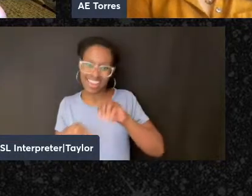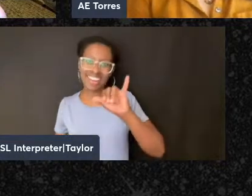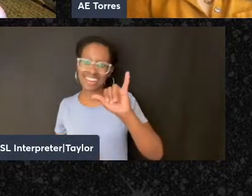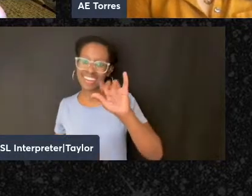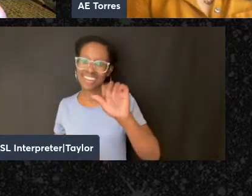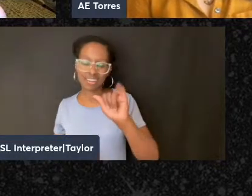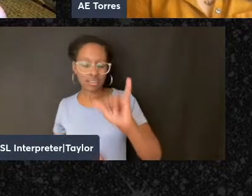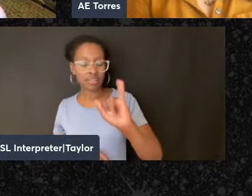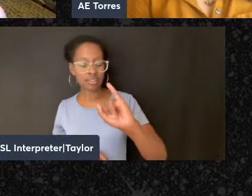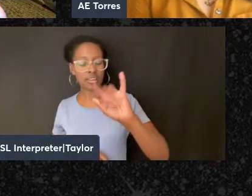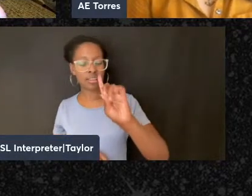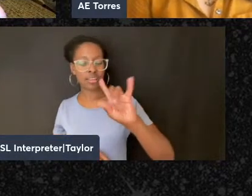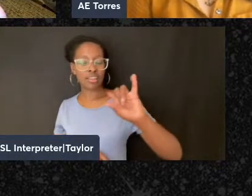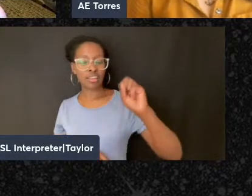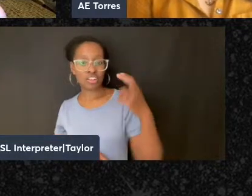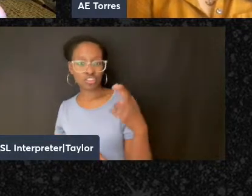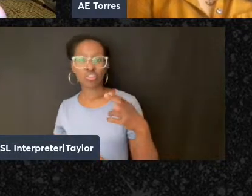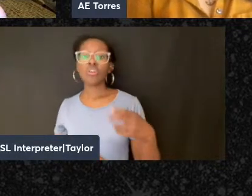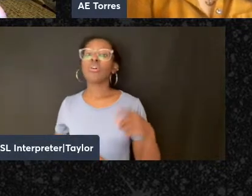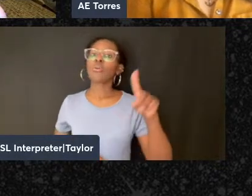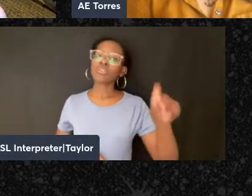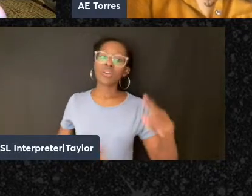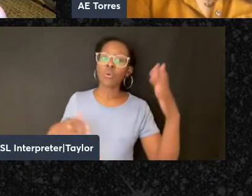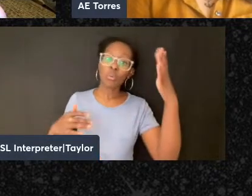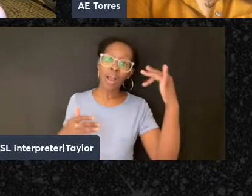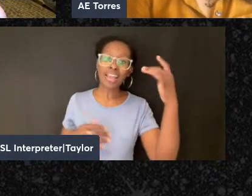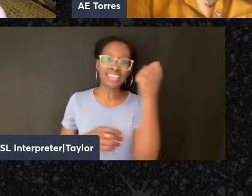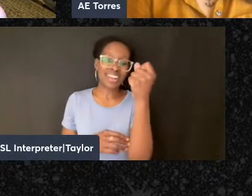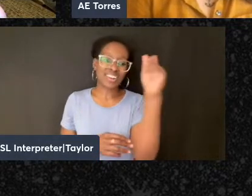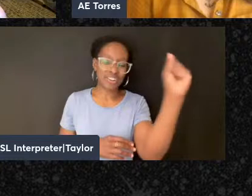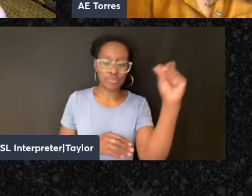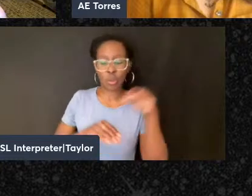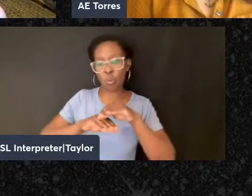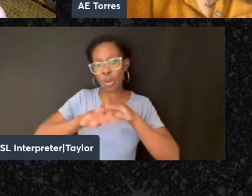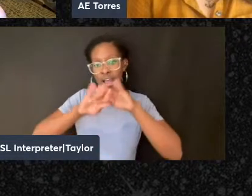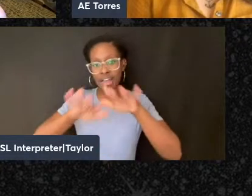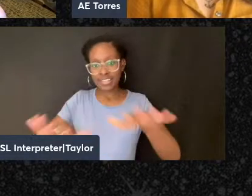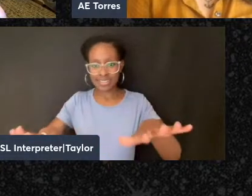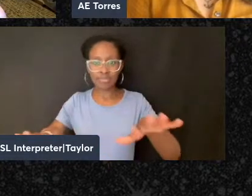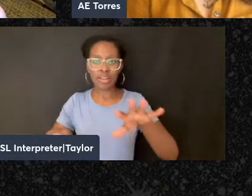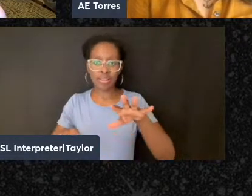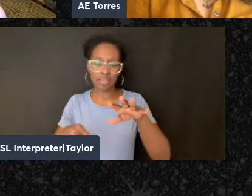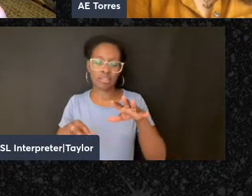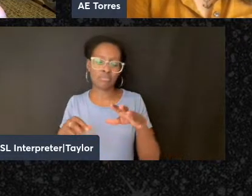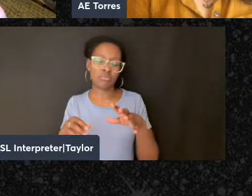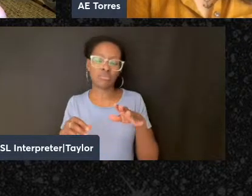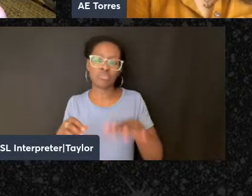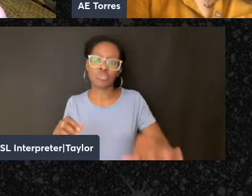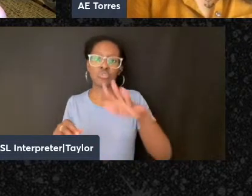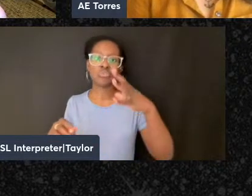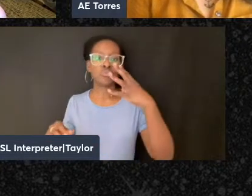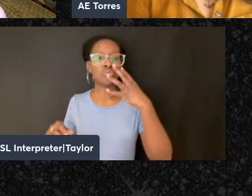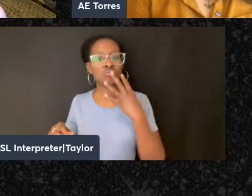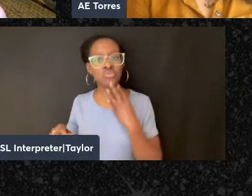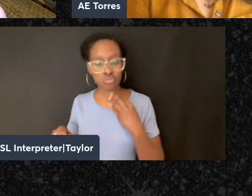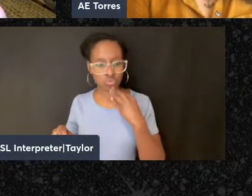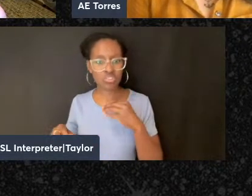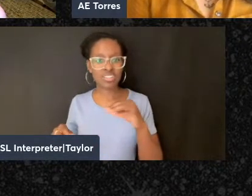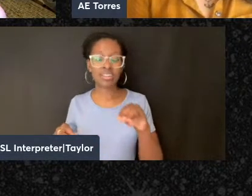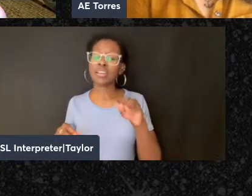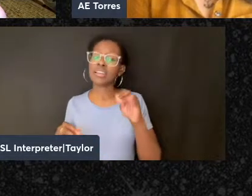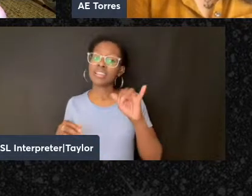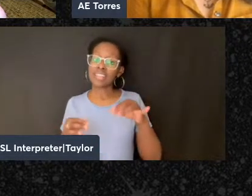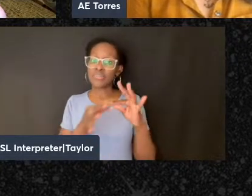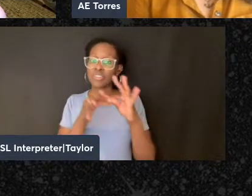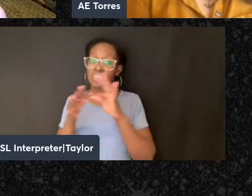why is anarchism specifically widespread among Jews? And is it related to the prevalence